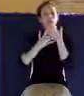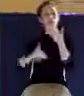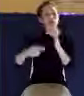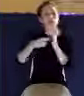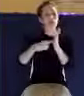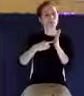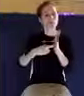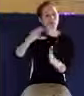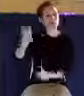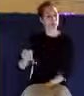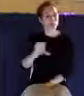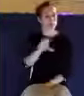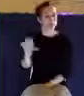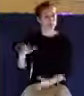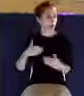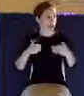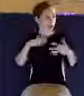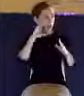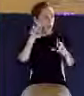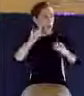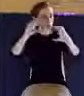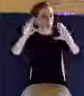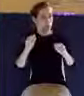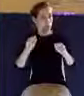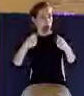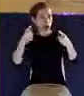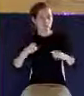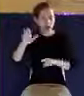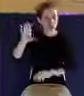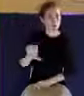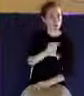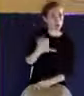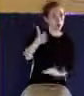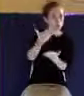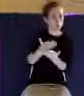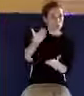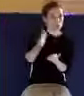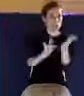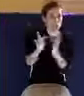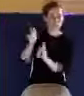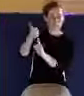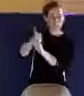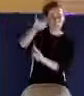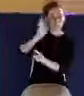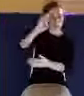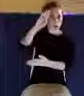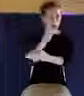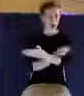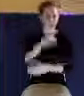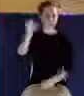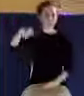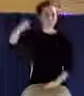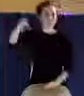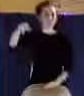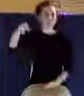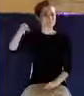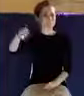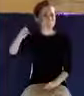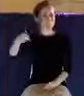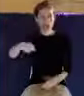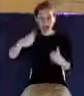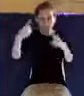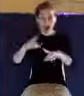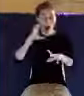and things that took place at the cross that proved that Jesus was the Son of God? Absolutely. So much so that a hardened Roman